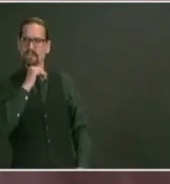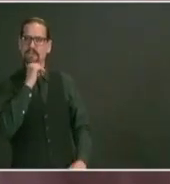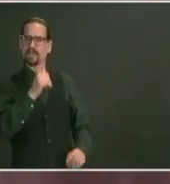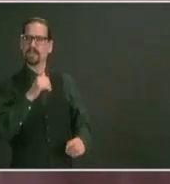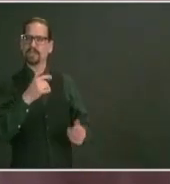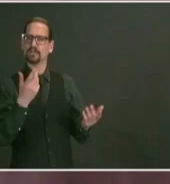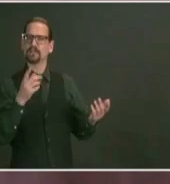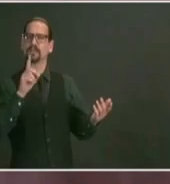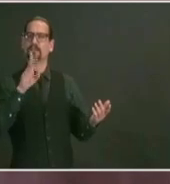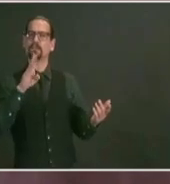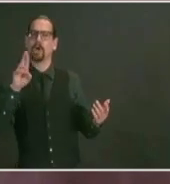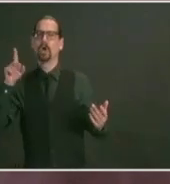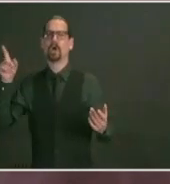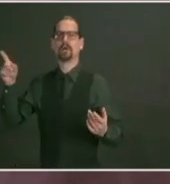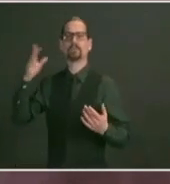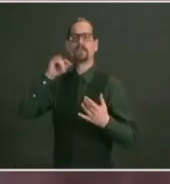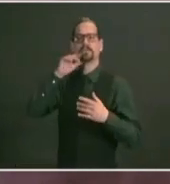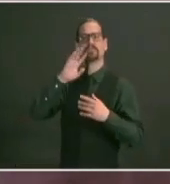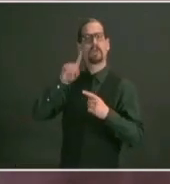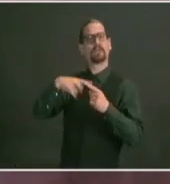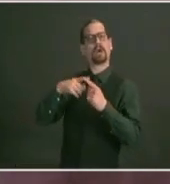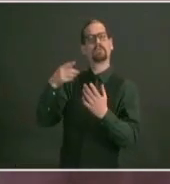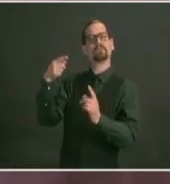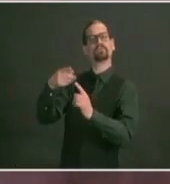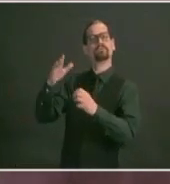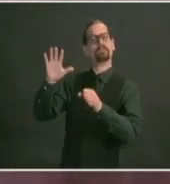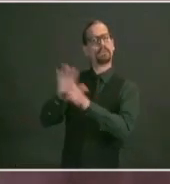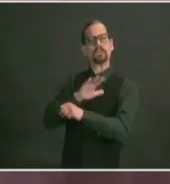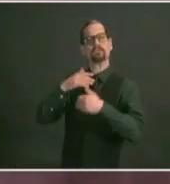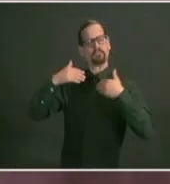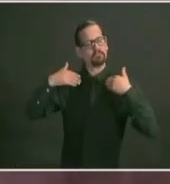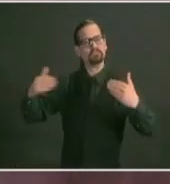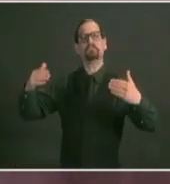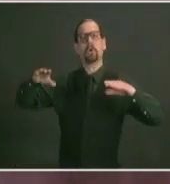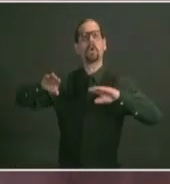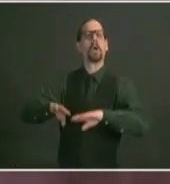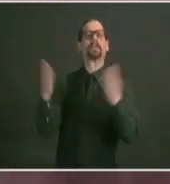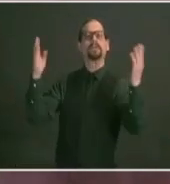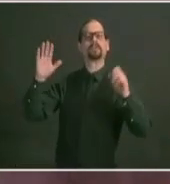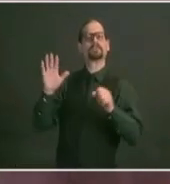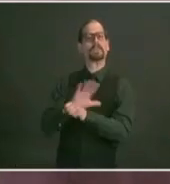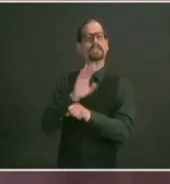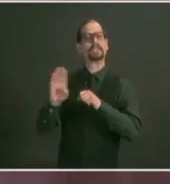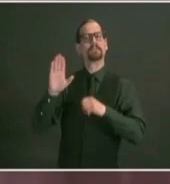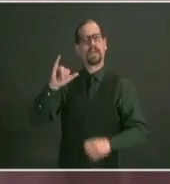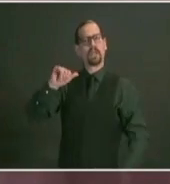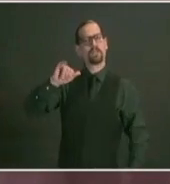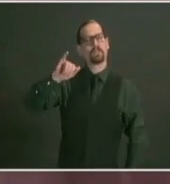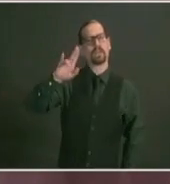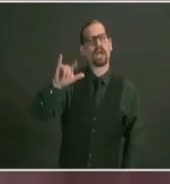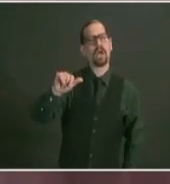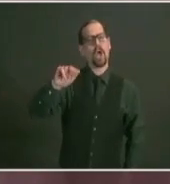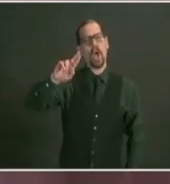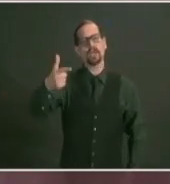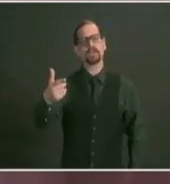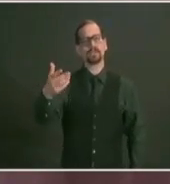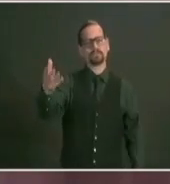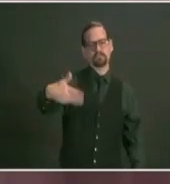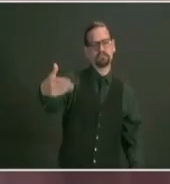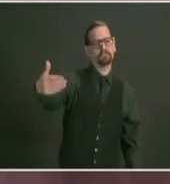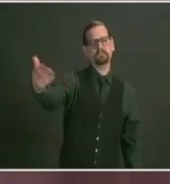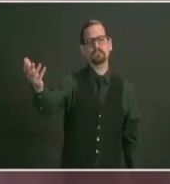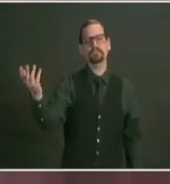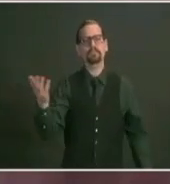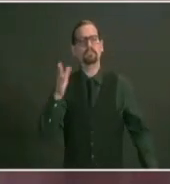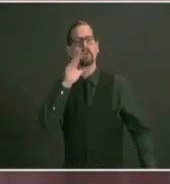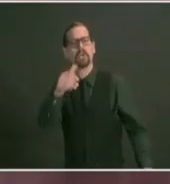economy to july august september whenever the the idea